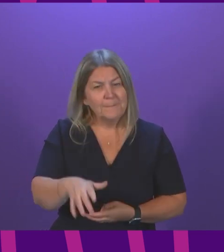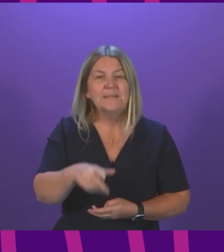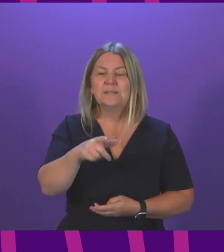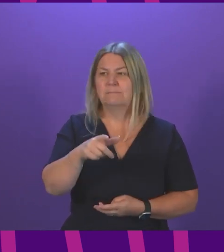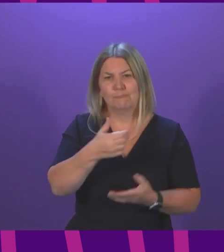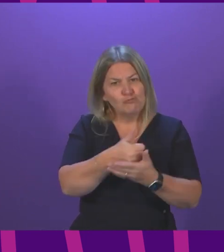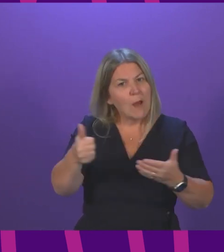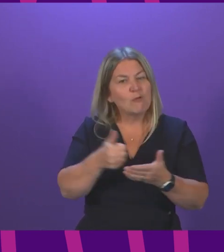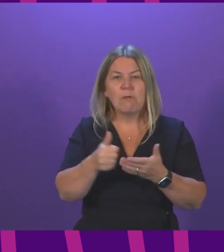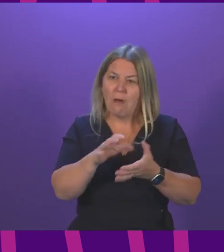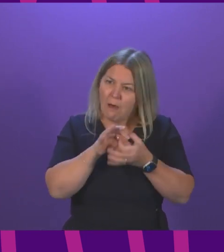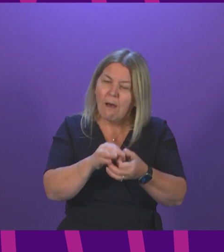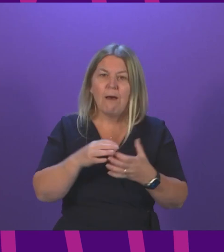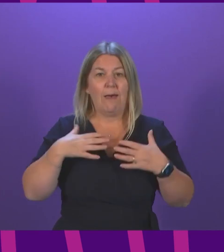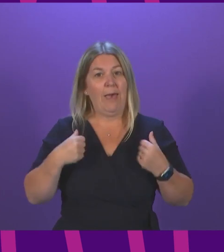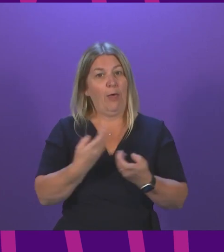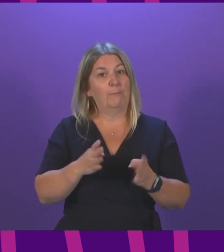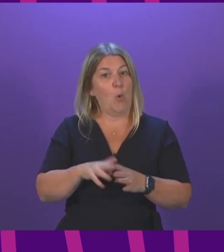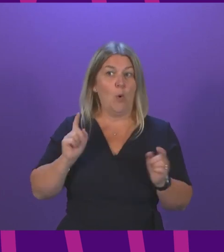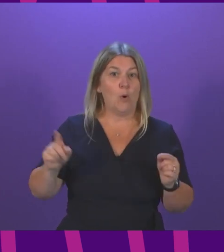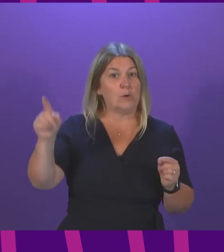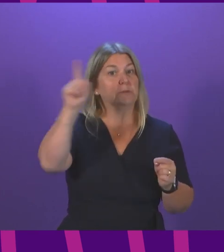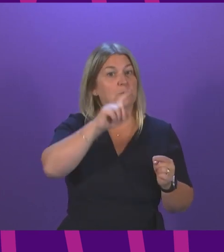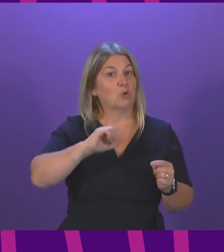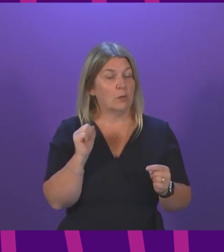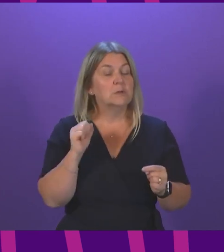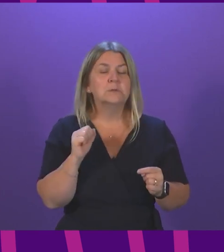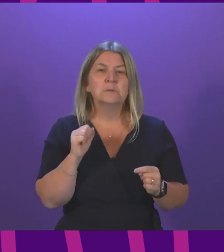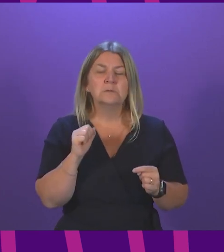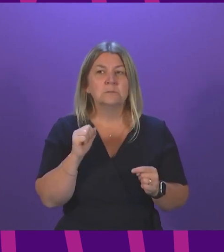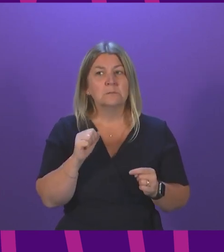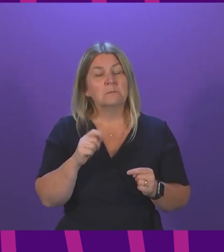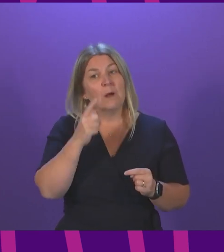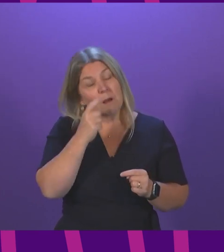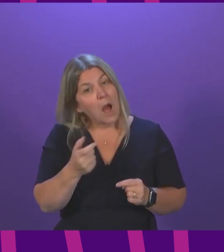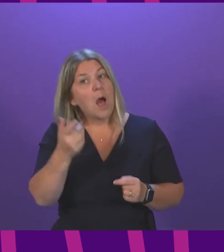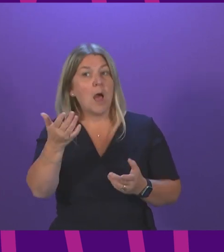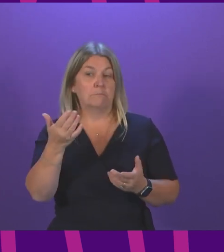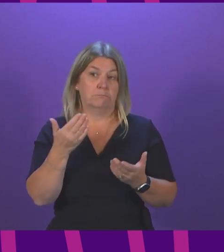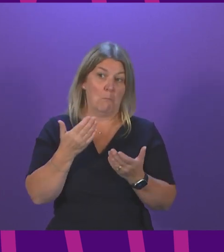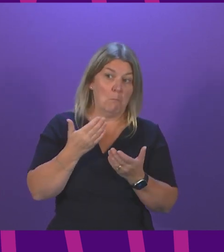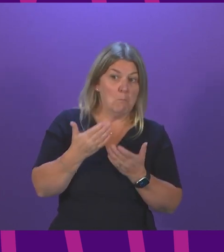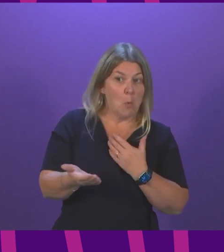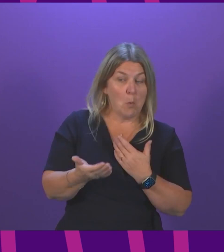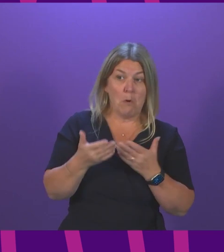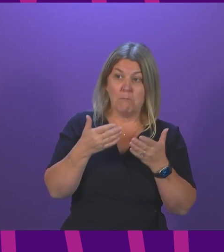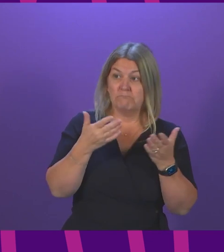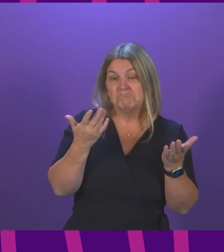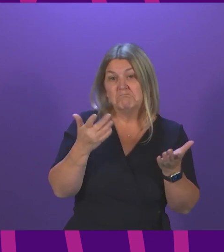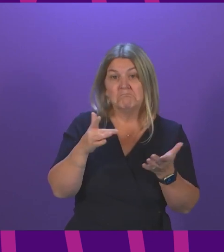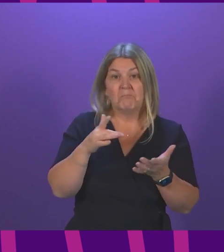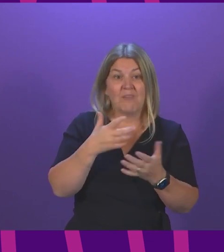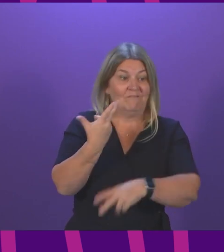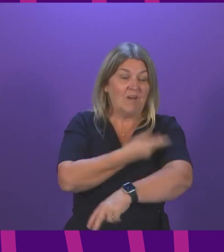imagine, very regular engagement with health boards. If there is more they can do around opening up additional vaccine centres, and I'm sure that is an issue,